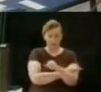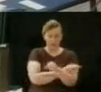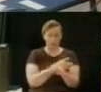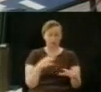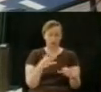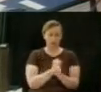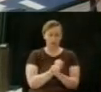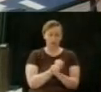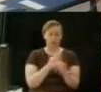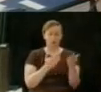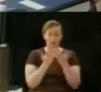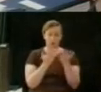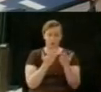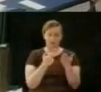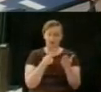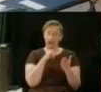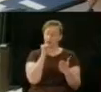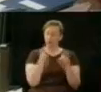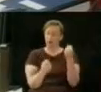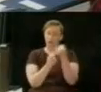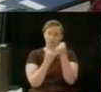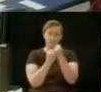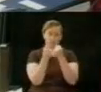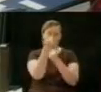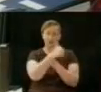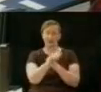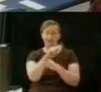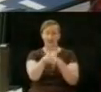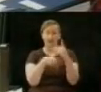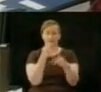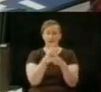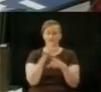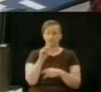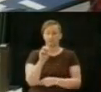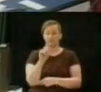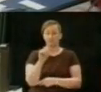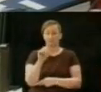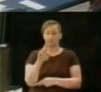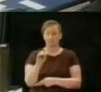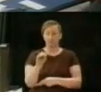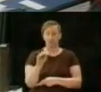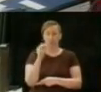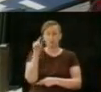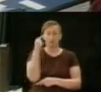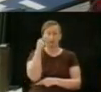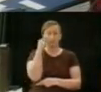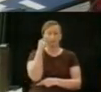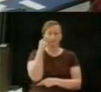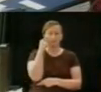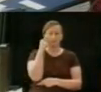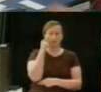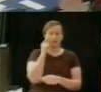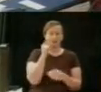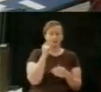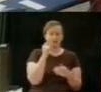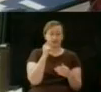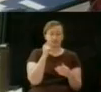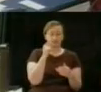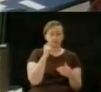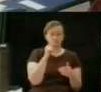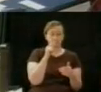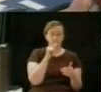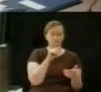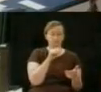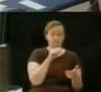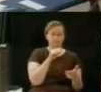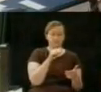yet that I'd like. Often it's been a consolidation of power rather than a consolidation of services. I would